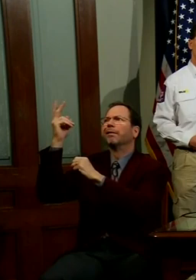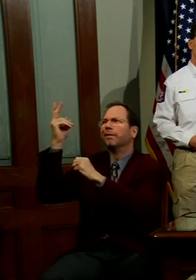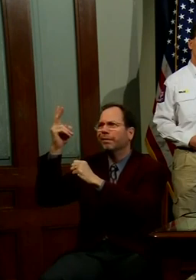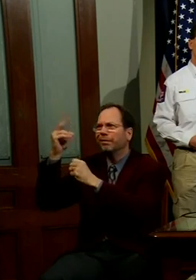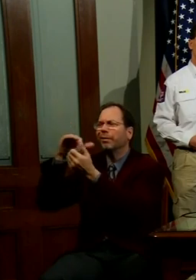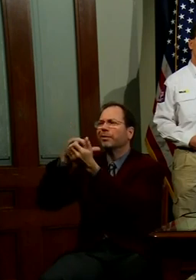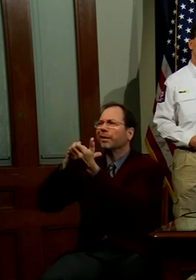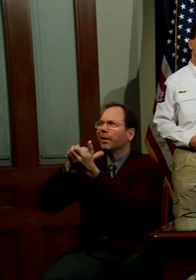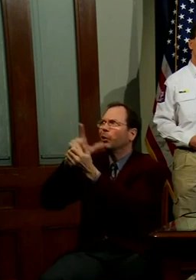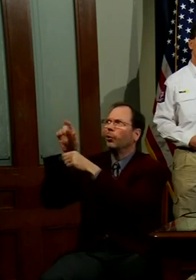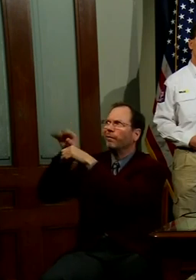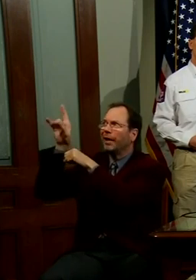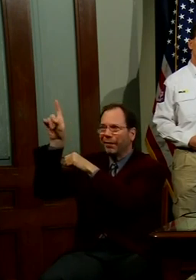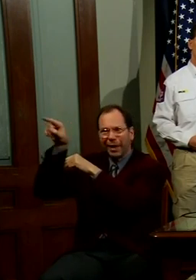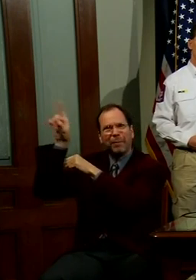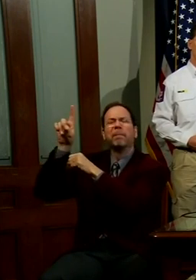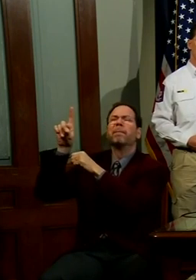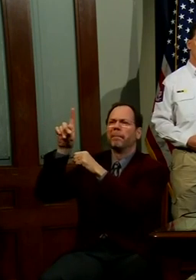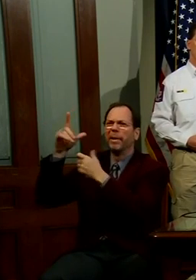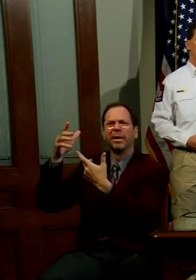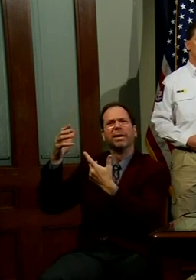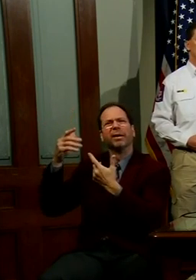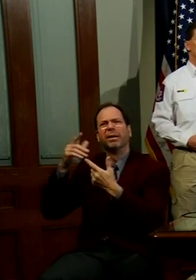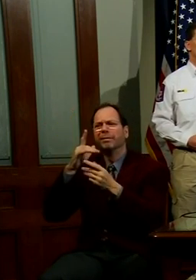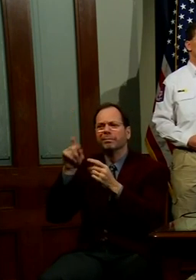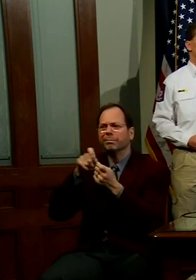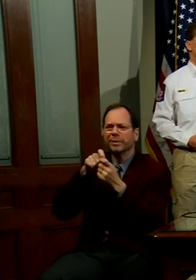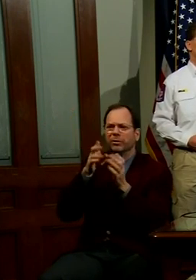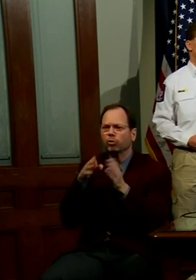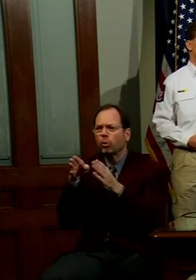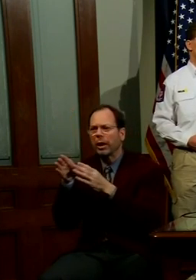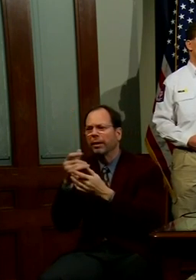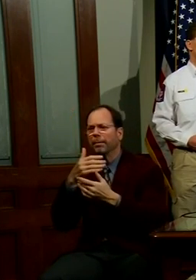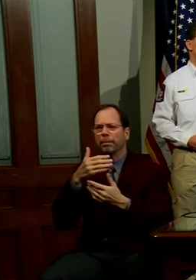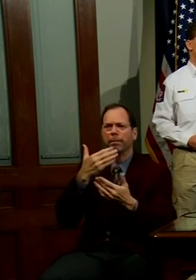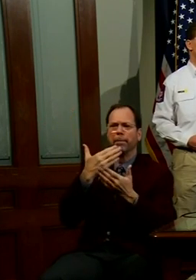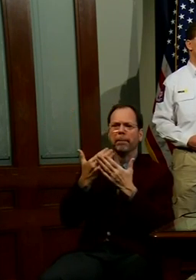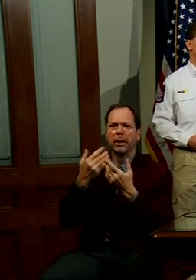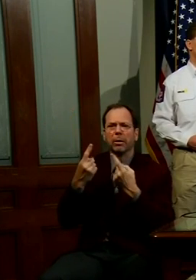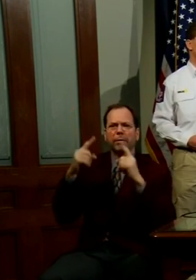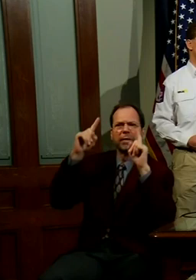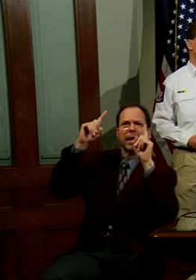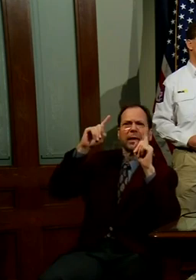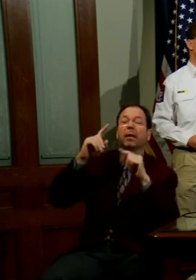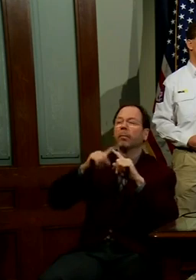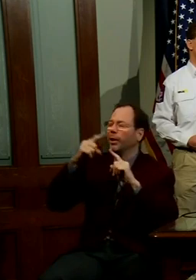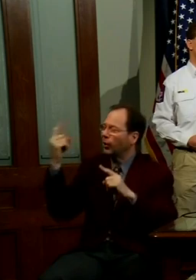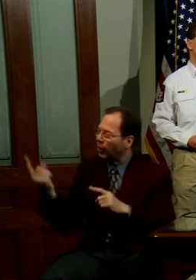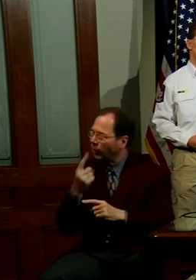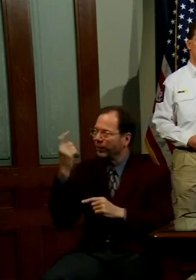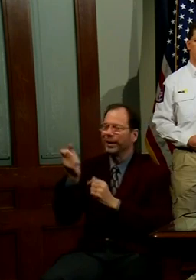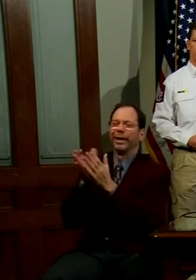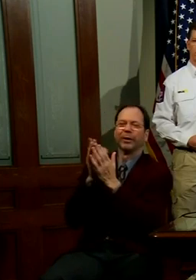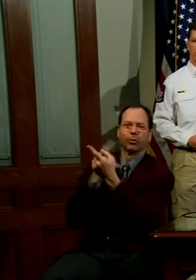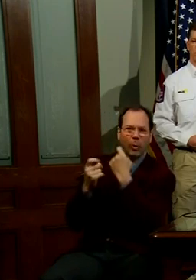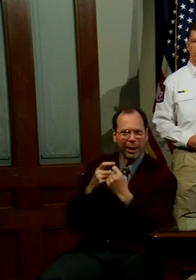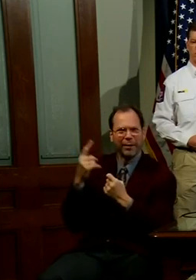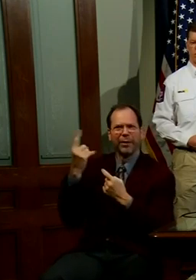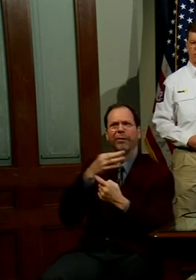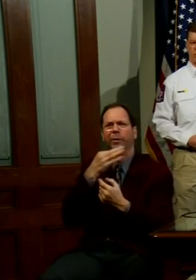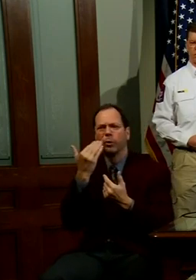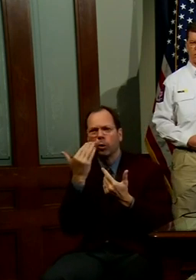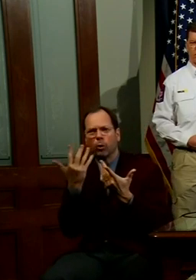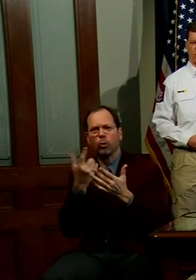the doctors who advise them, we're talking about certain strategies that would be most effective. But they always ask questions. They always want to know